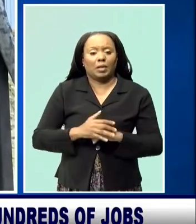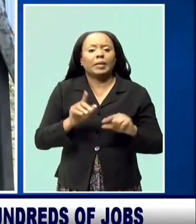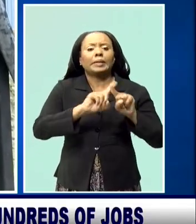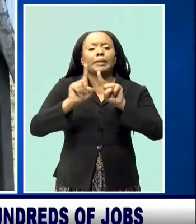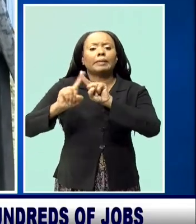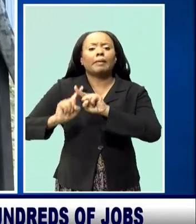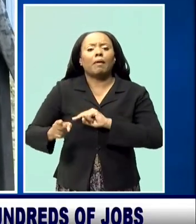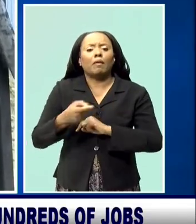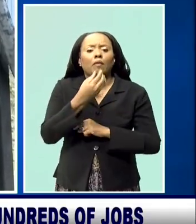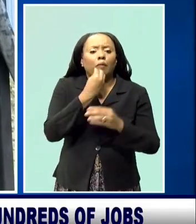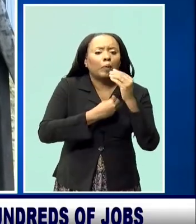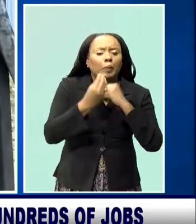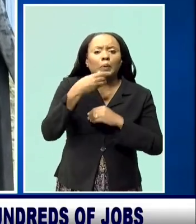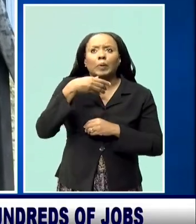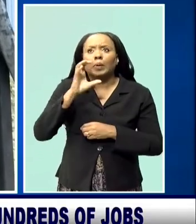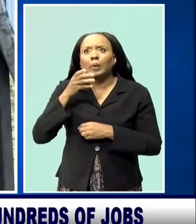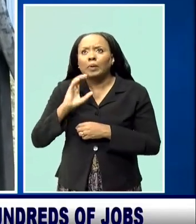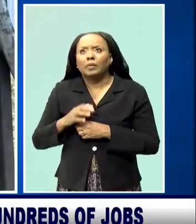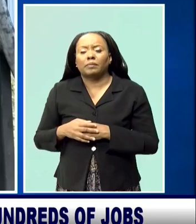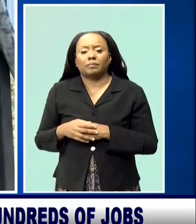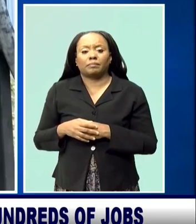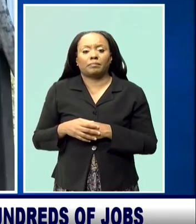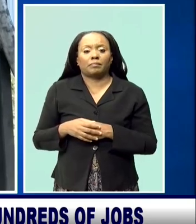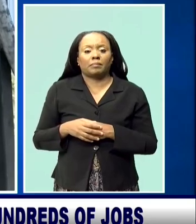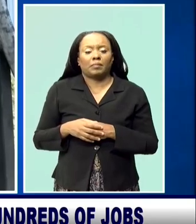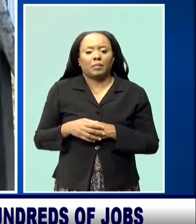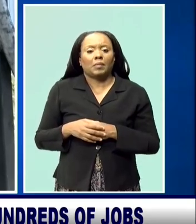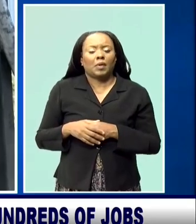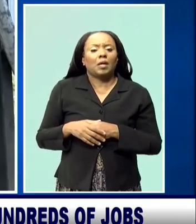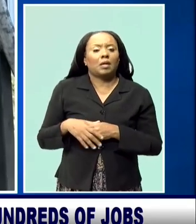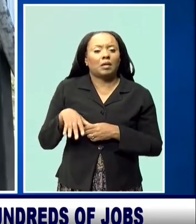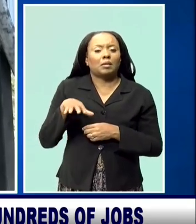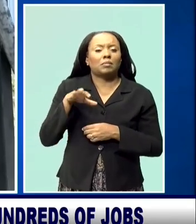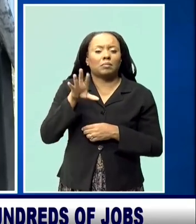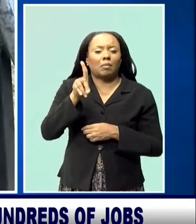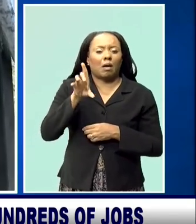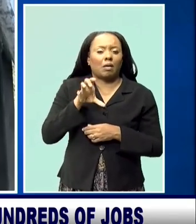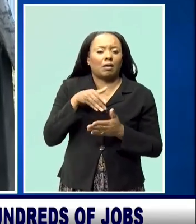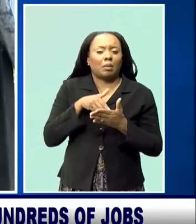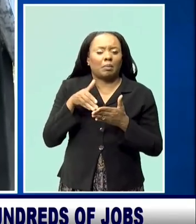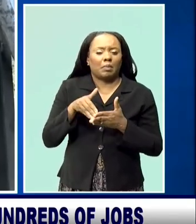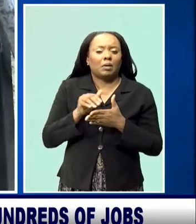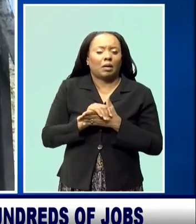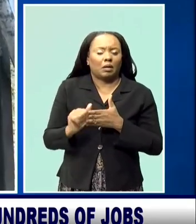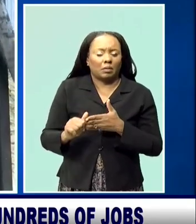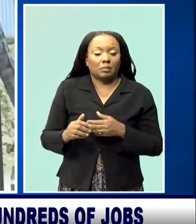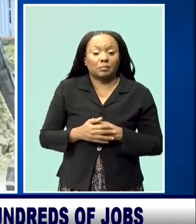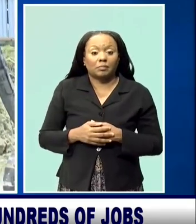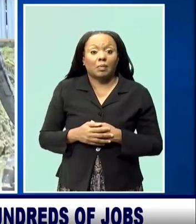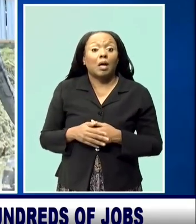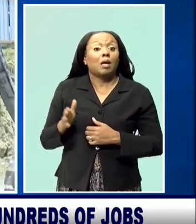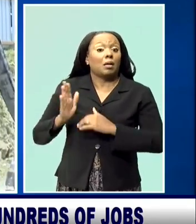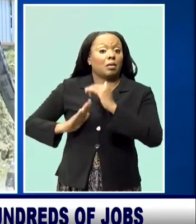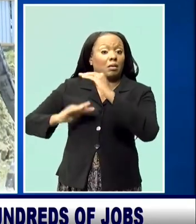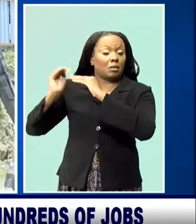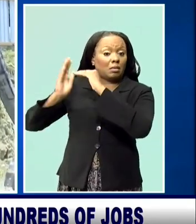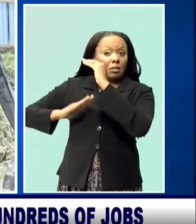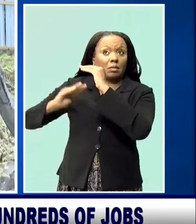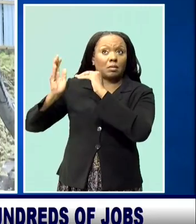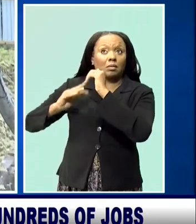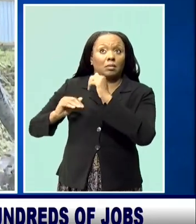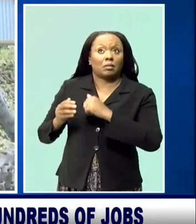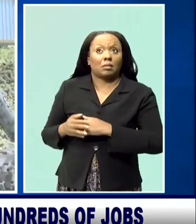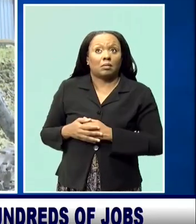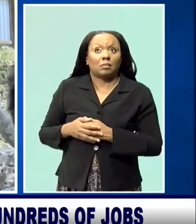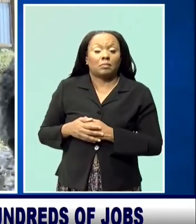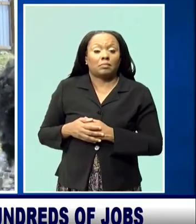it represents approximately a U.S. dollar, $50 million investment by the investors. During construction we anticipate... $50 million U.S. dollars?